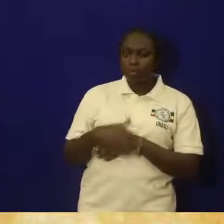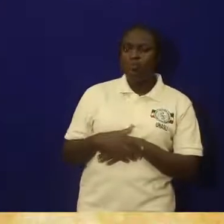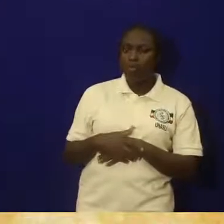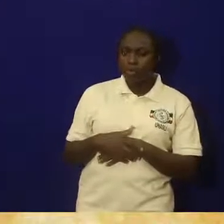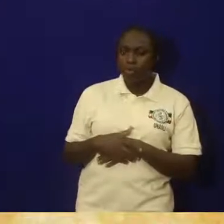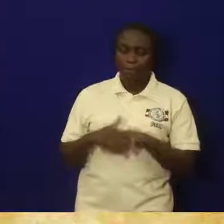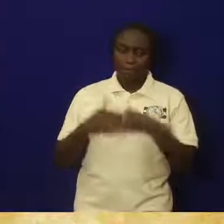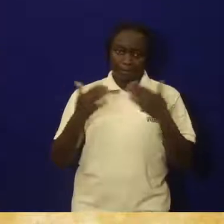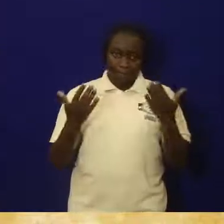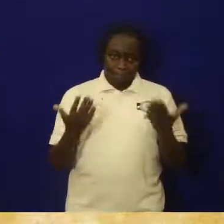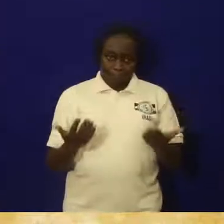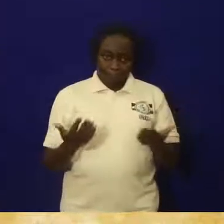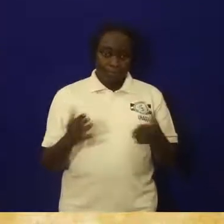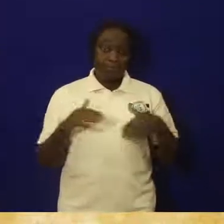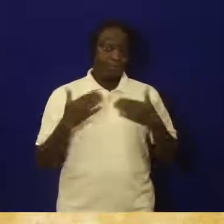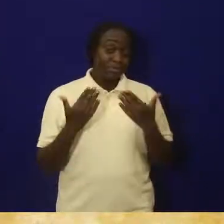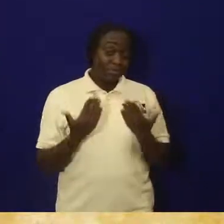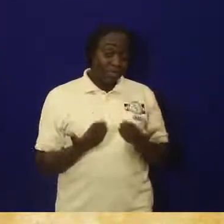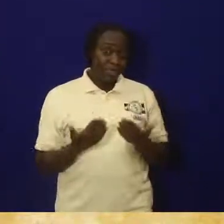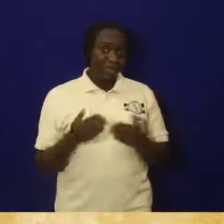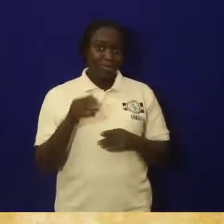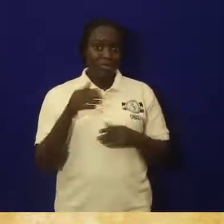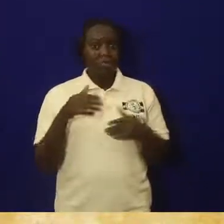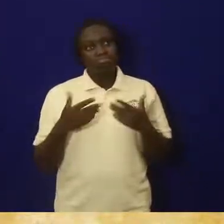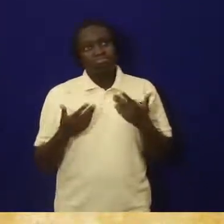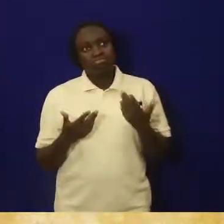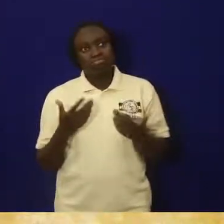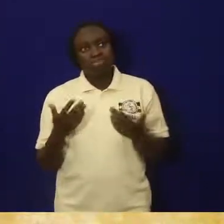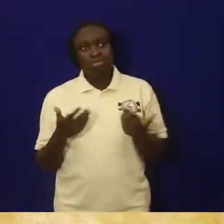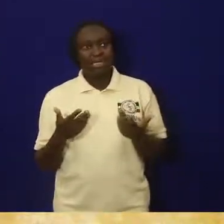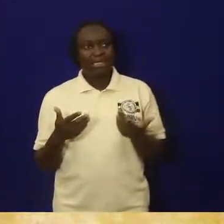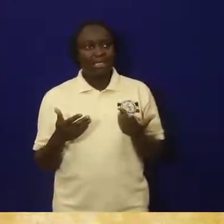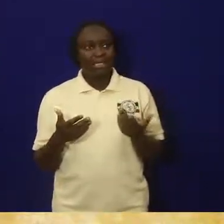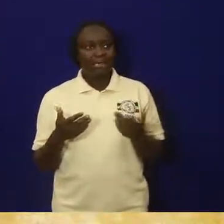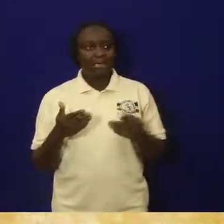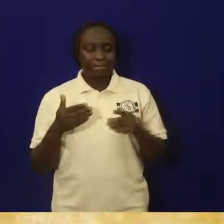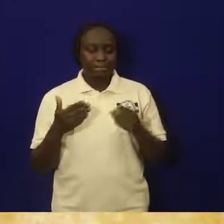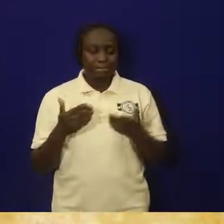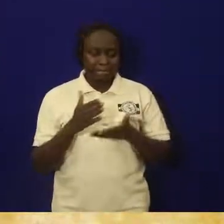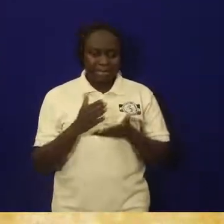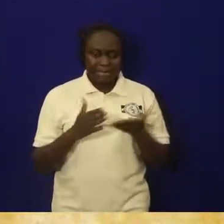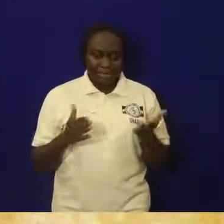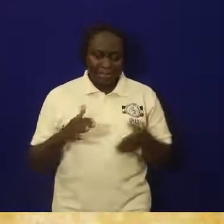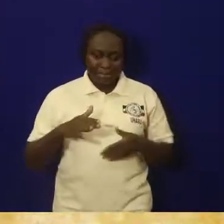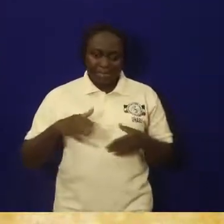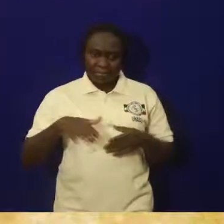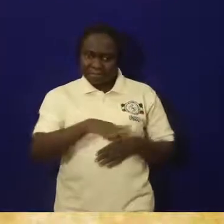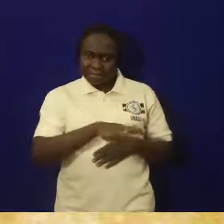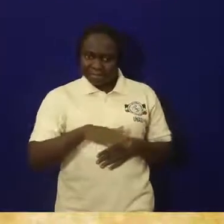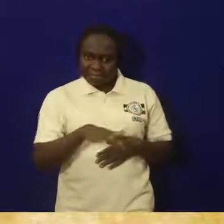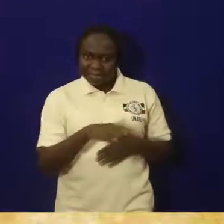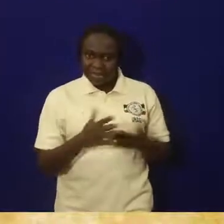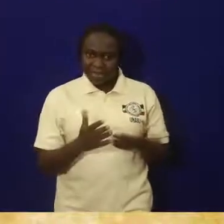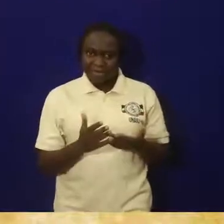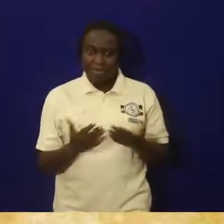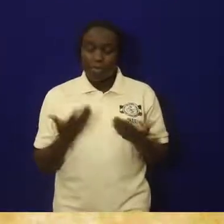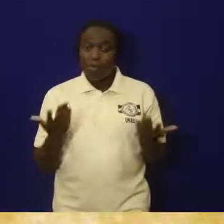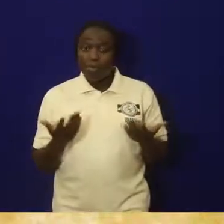And when we have a place of interest where we find many